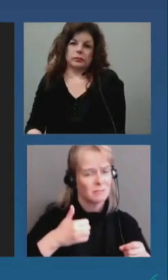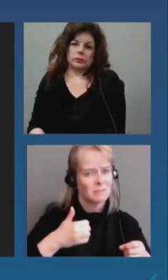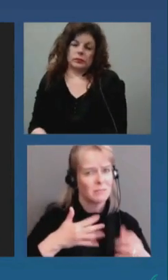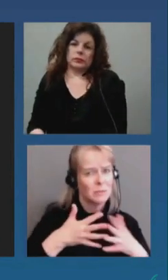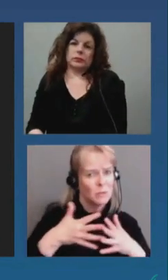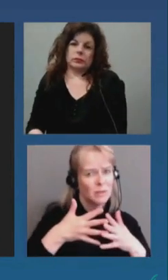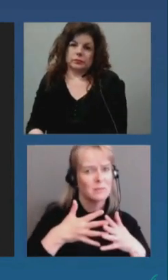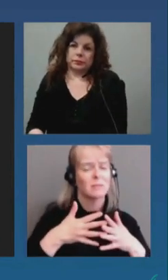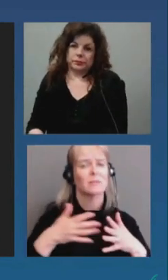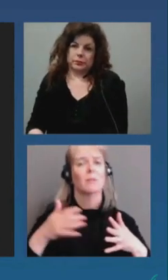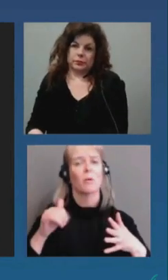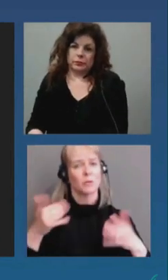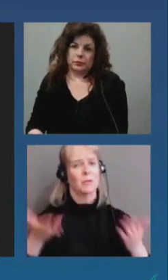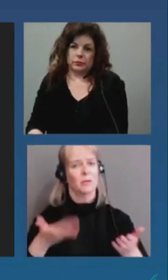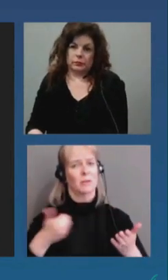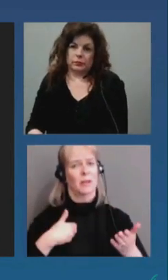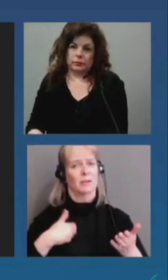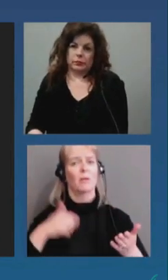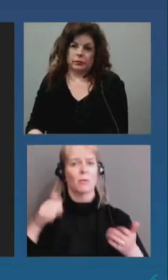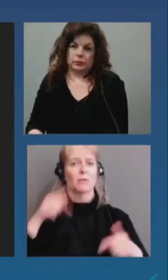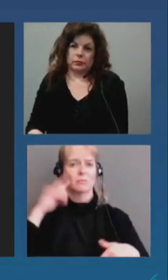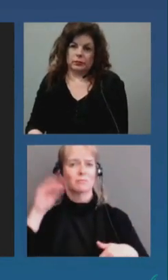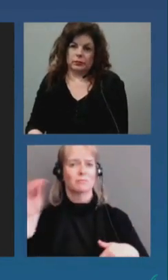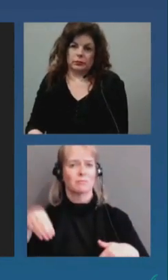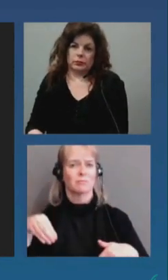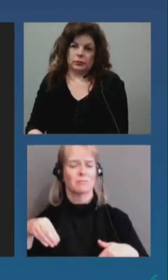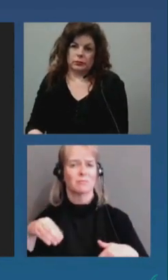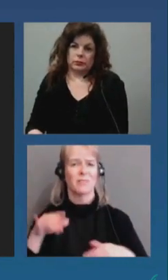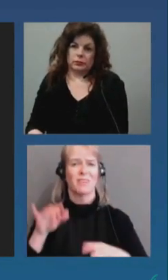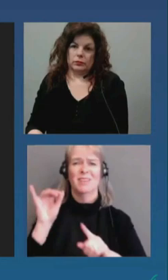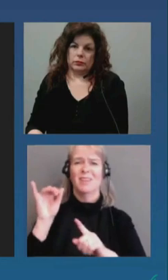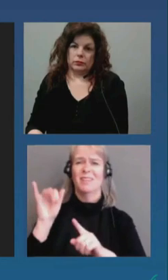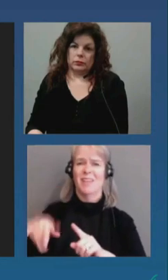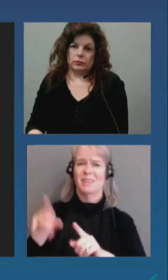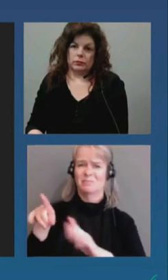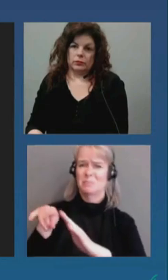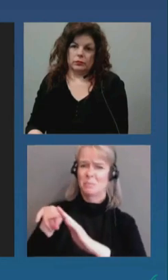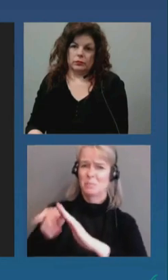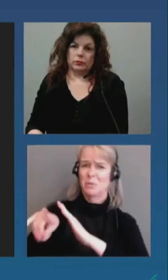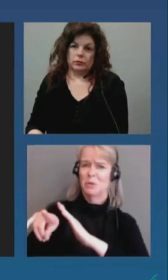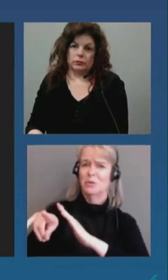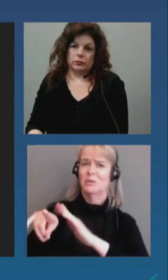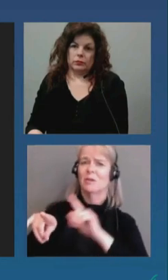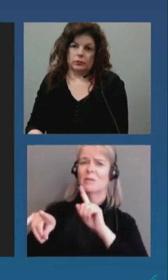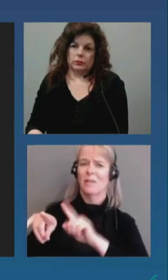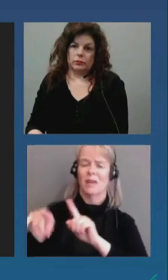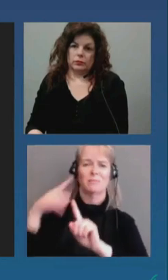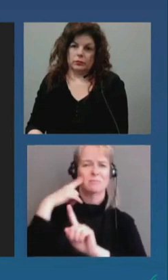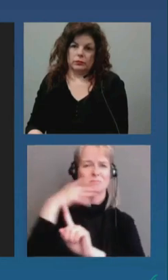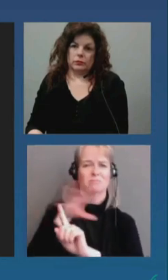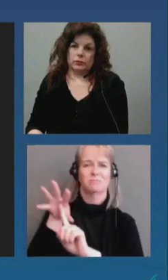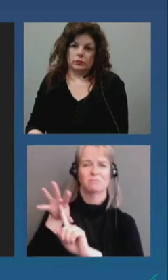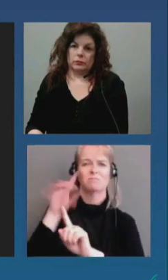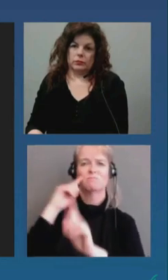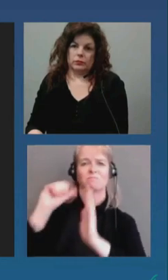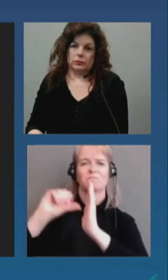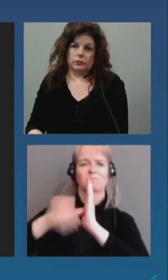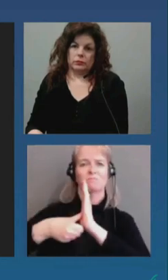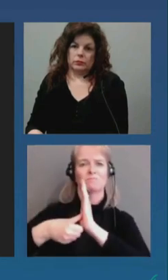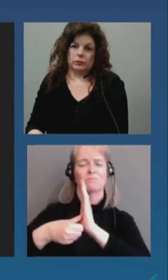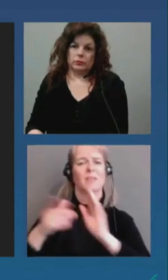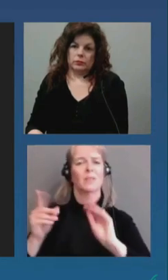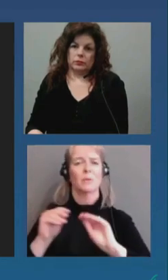The circumstances of George Floyd's murder shone a spotlight on the historical and current reality of systemic racism in policing